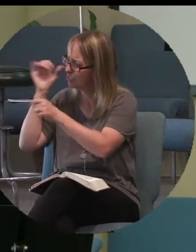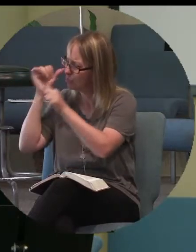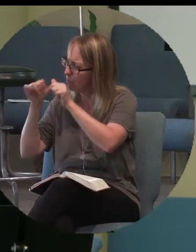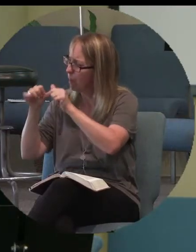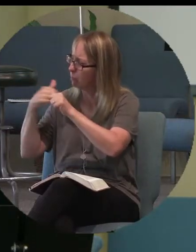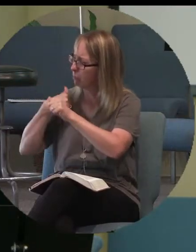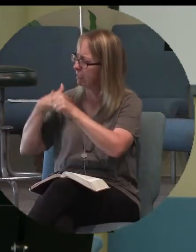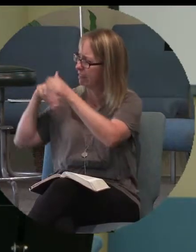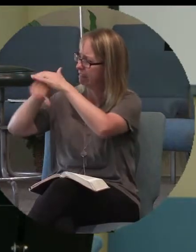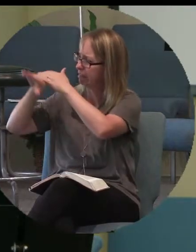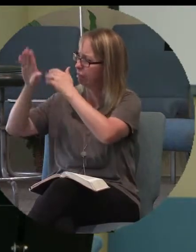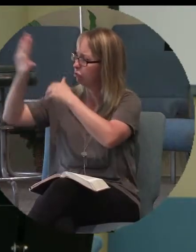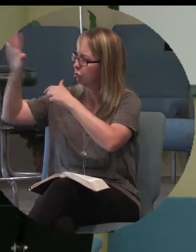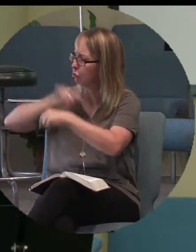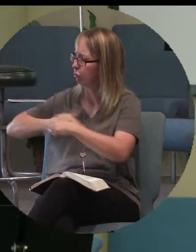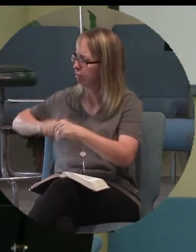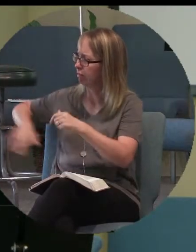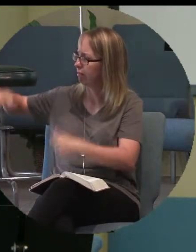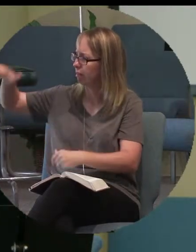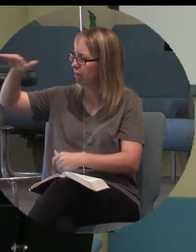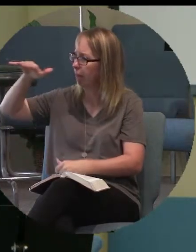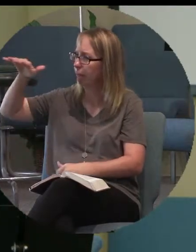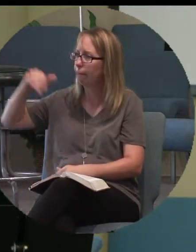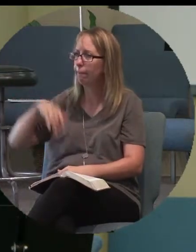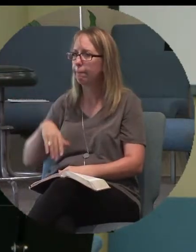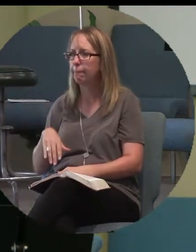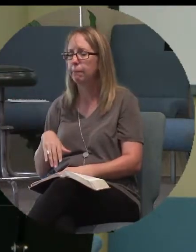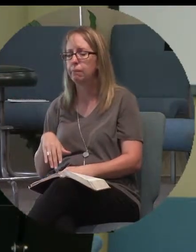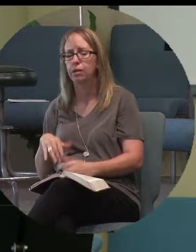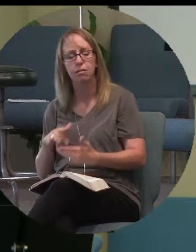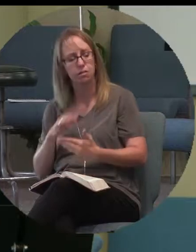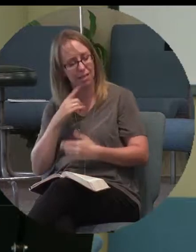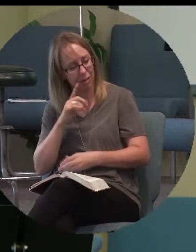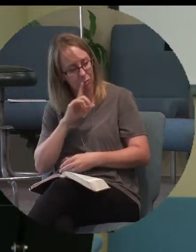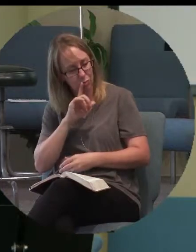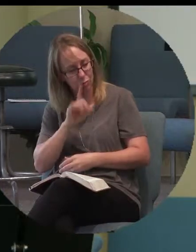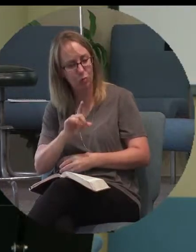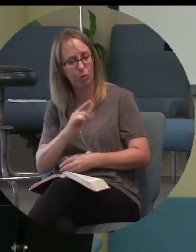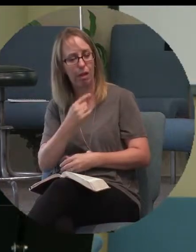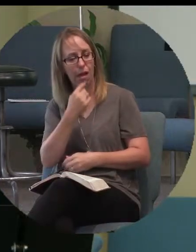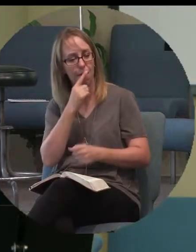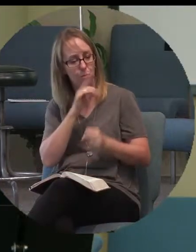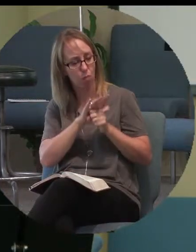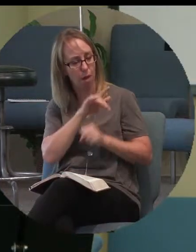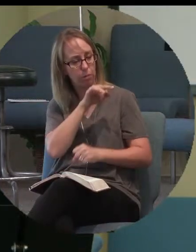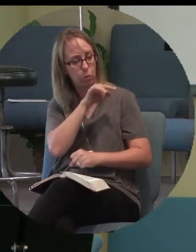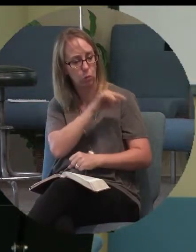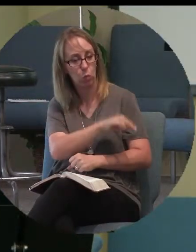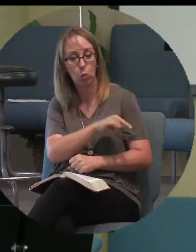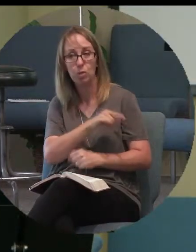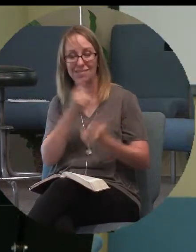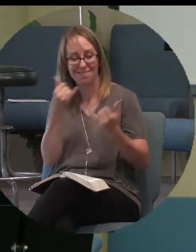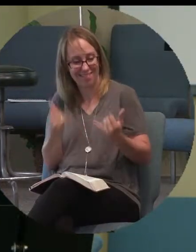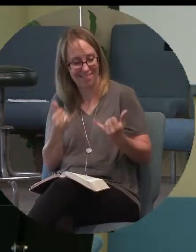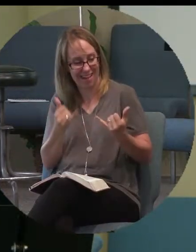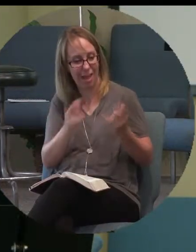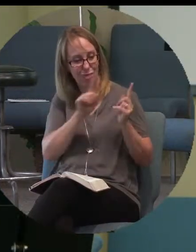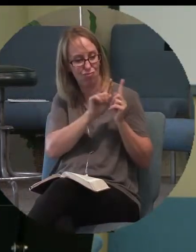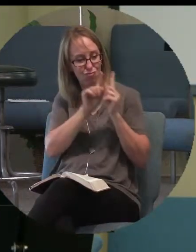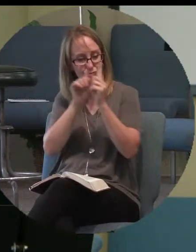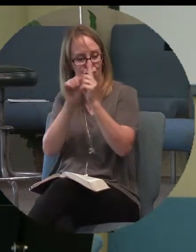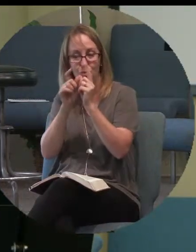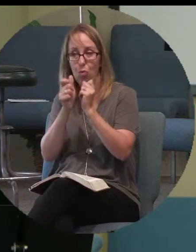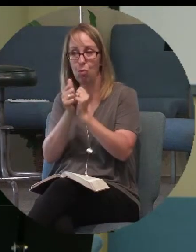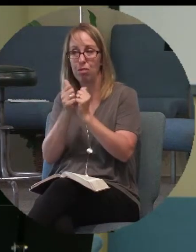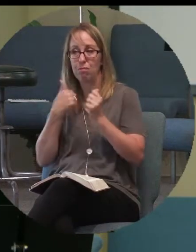come into your kingdom. And he said to him, Truly I say to you, today you shall be with me, paradise.